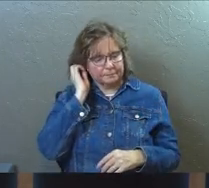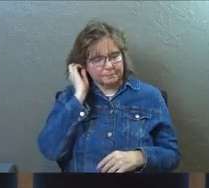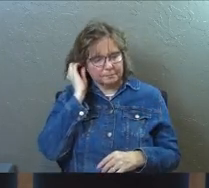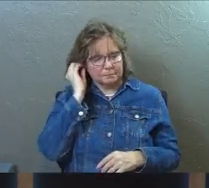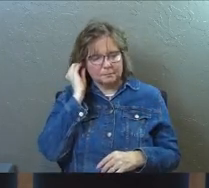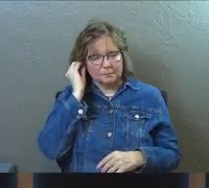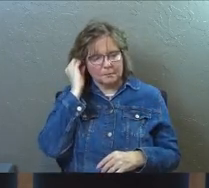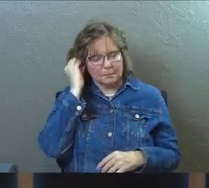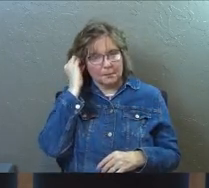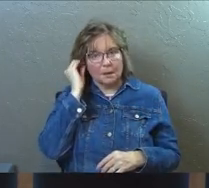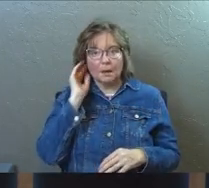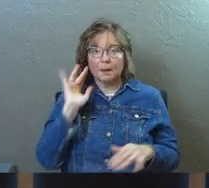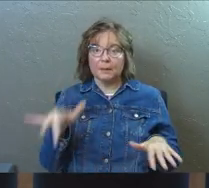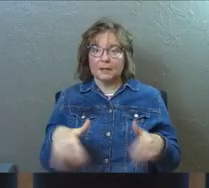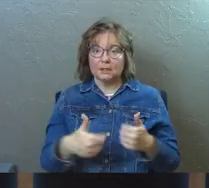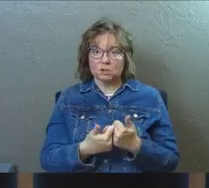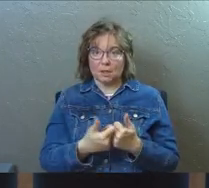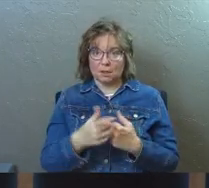I'm going to challenge you.